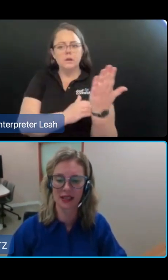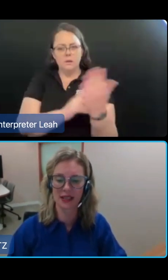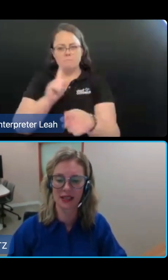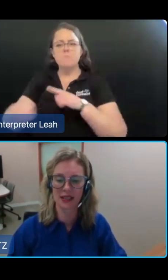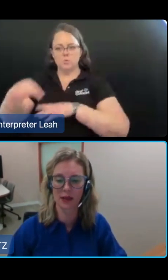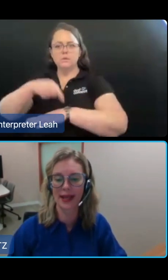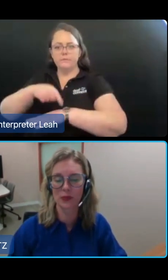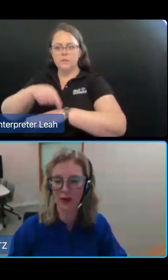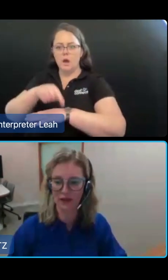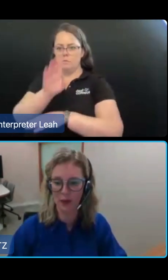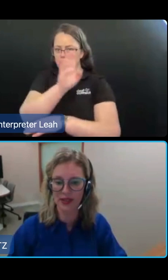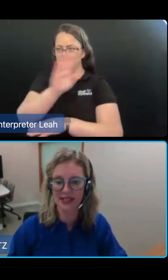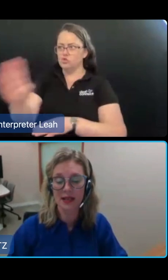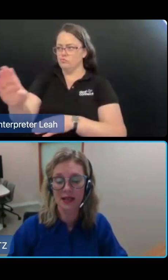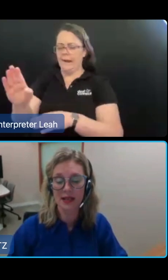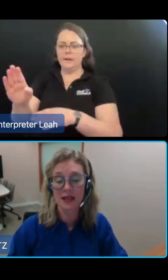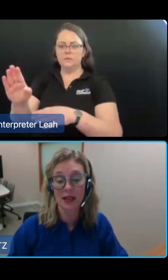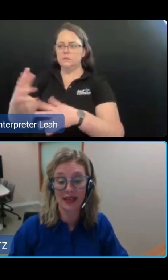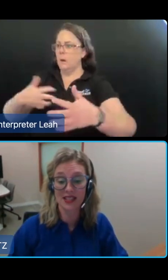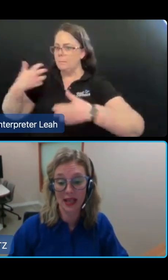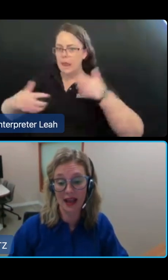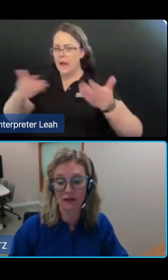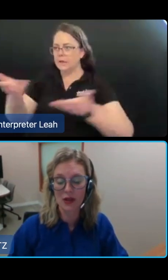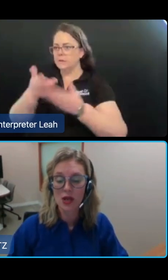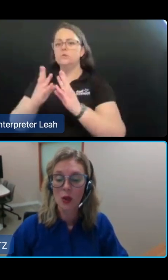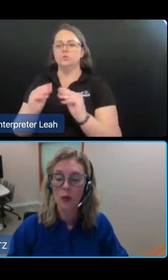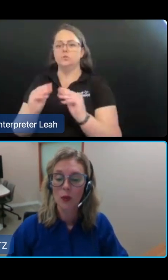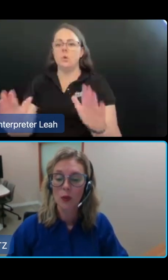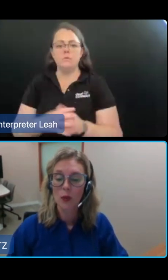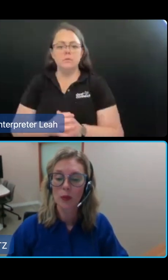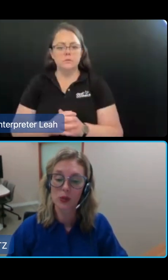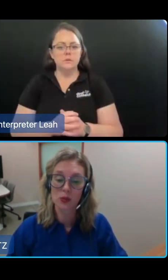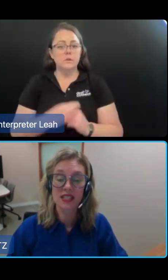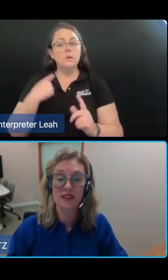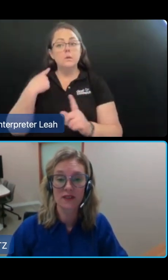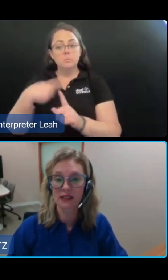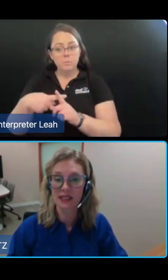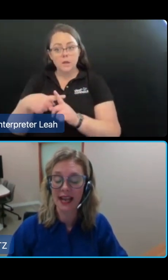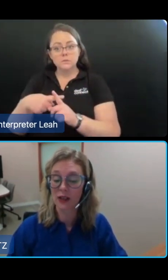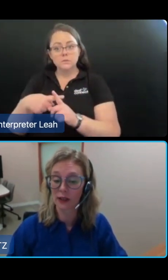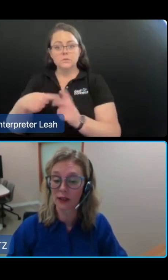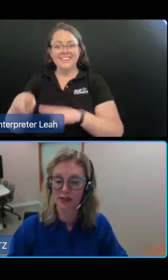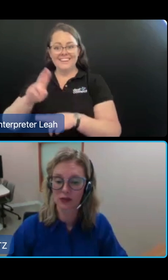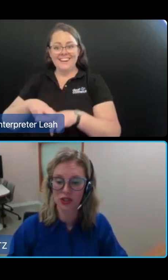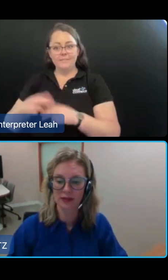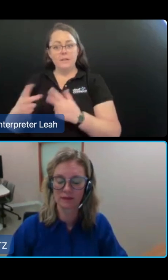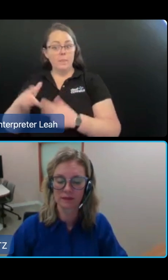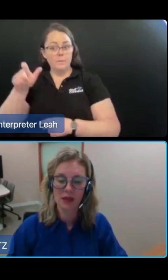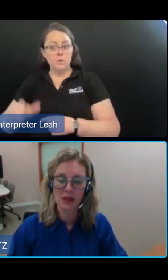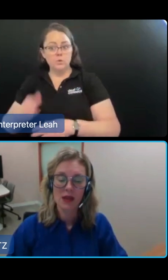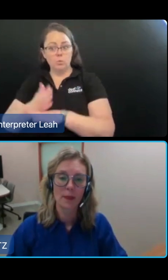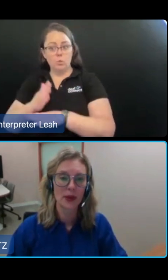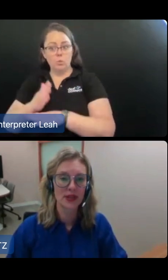rights and the complaints and whistleblower frameworks that providers will have will provide the tools to facilitate early resolution.